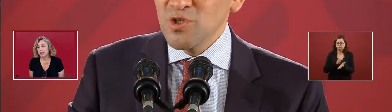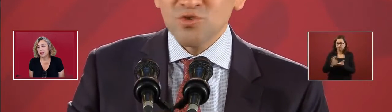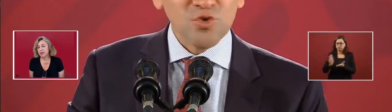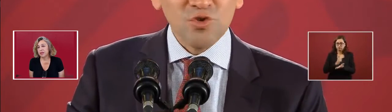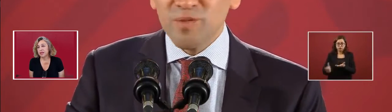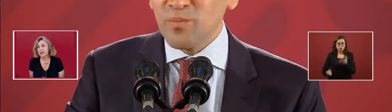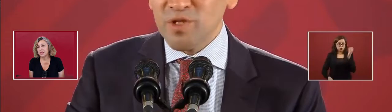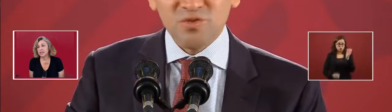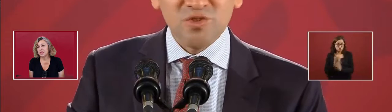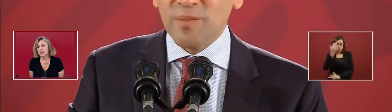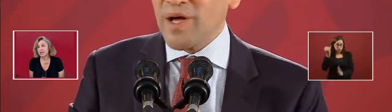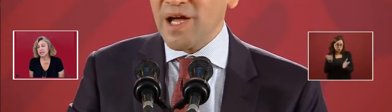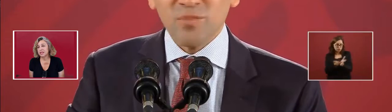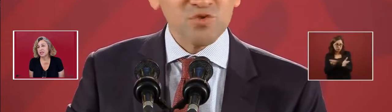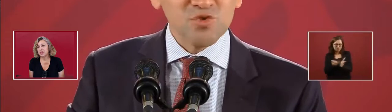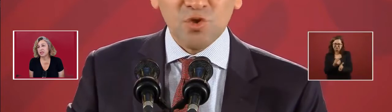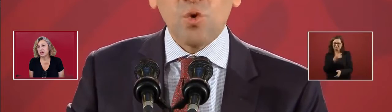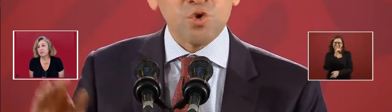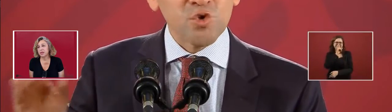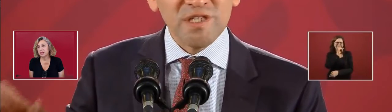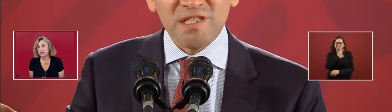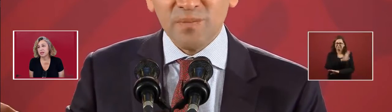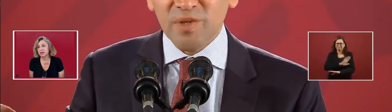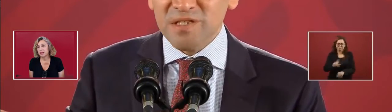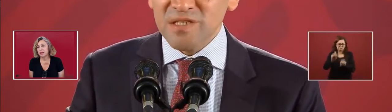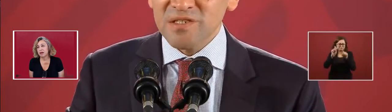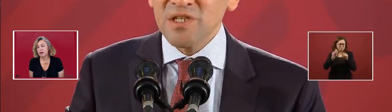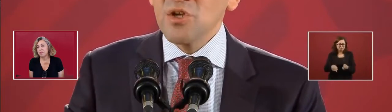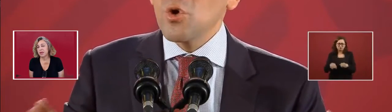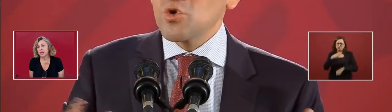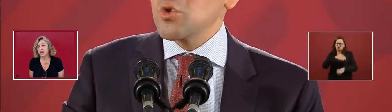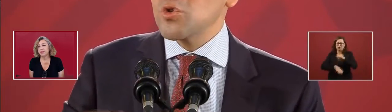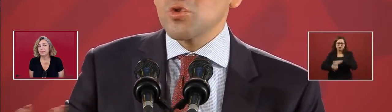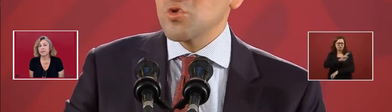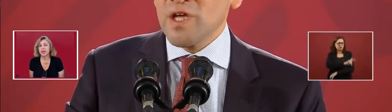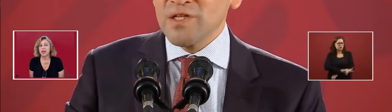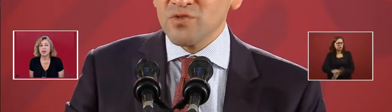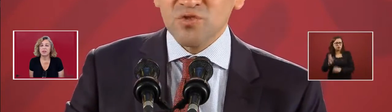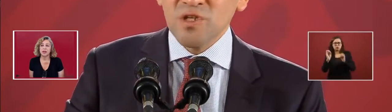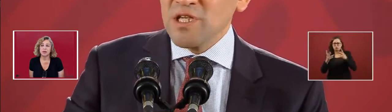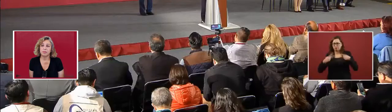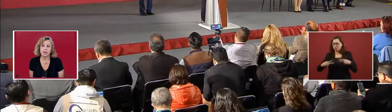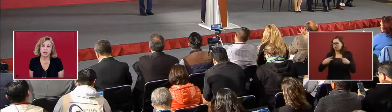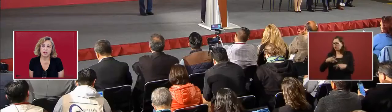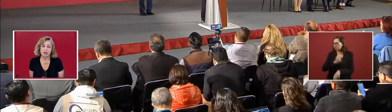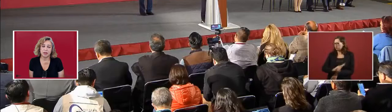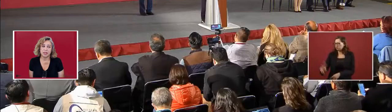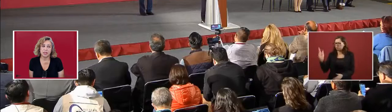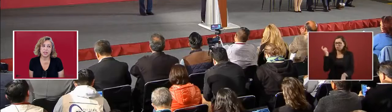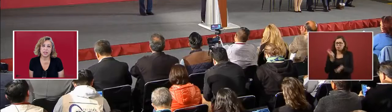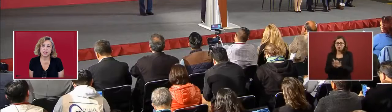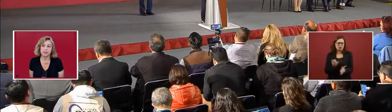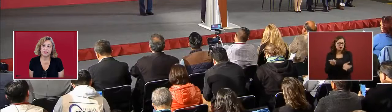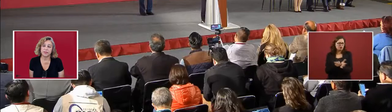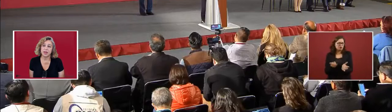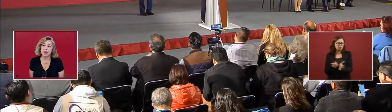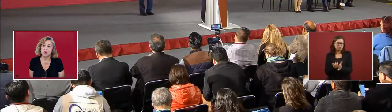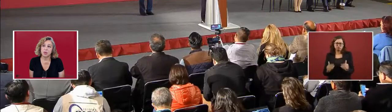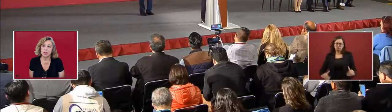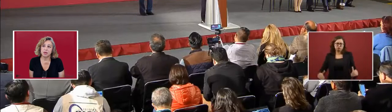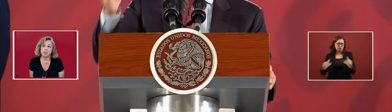The taxes that digital companies are paying, and all the companies and all the citizens,